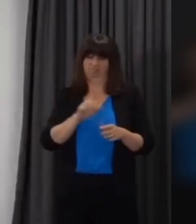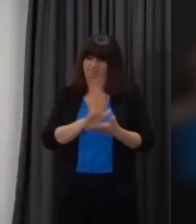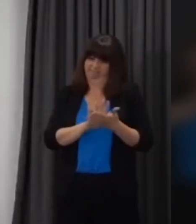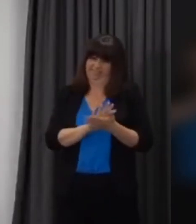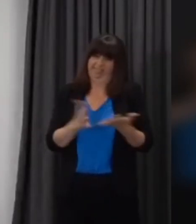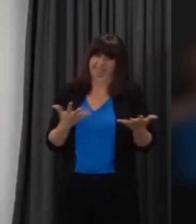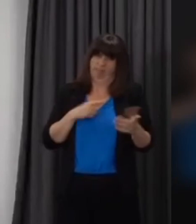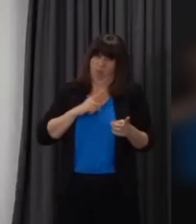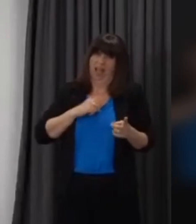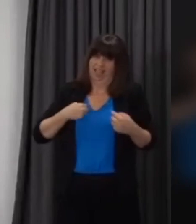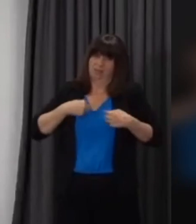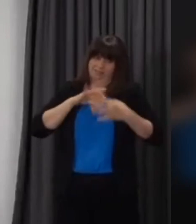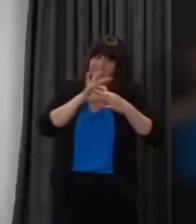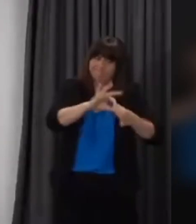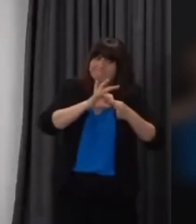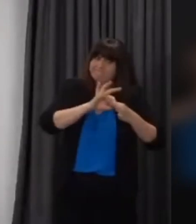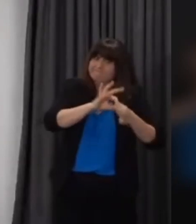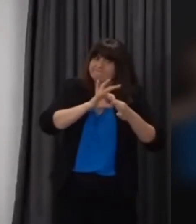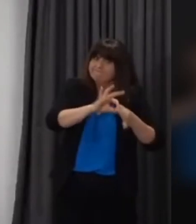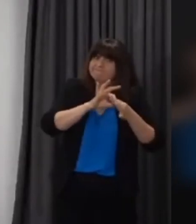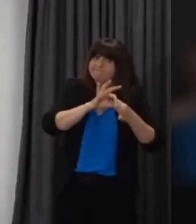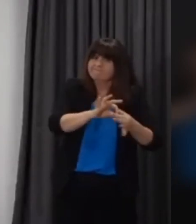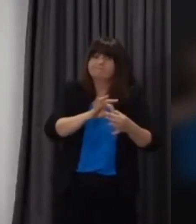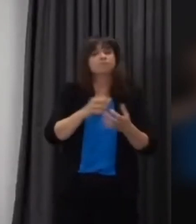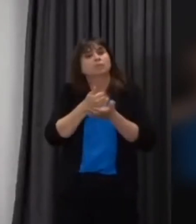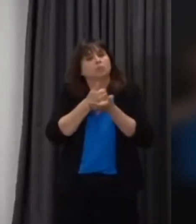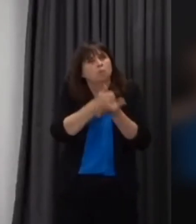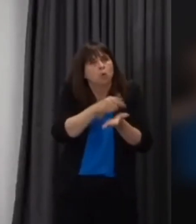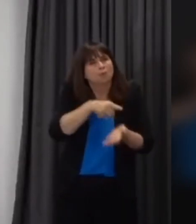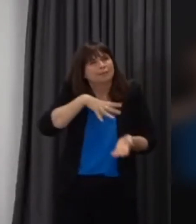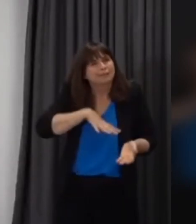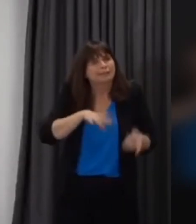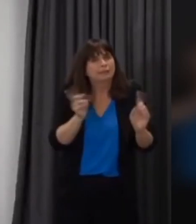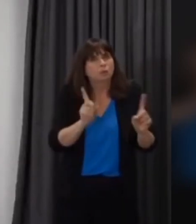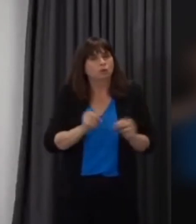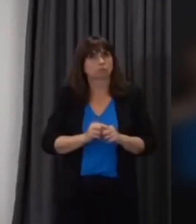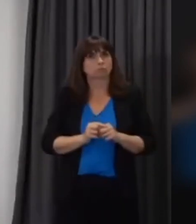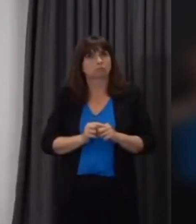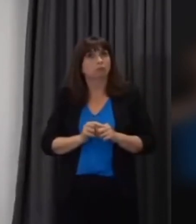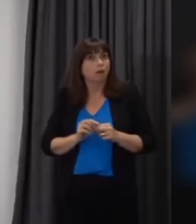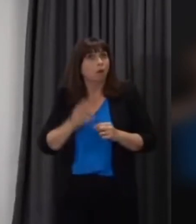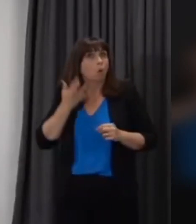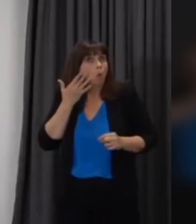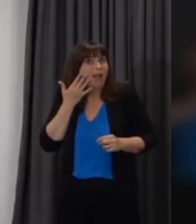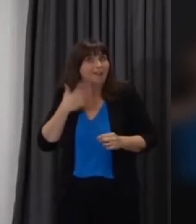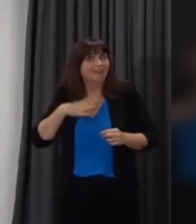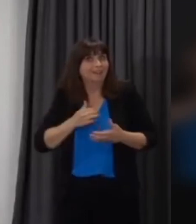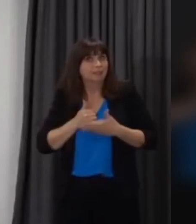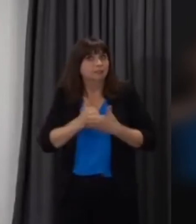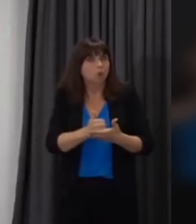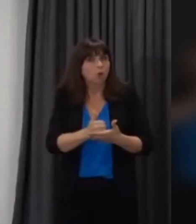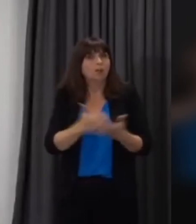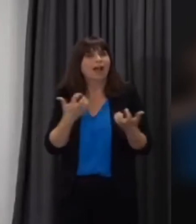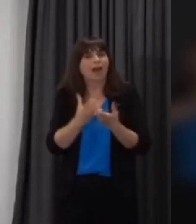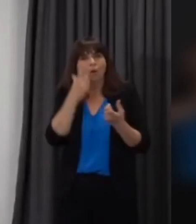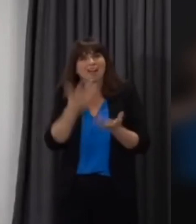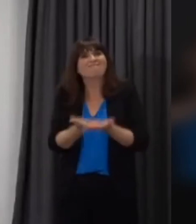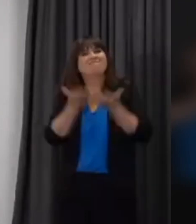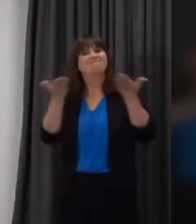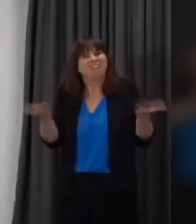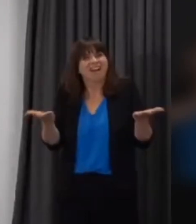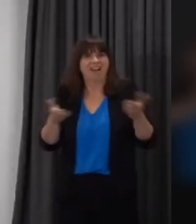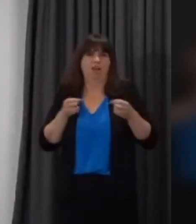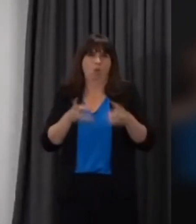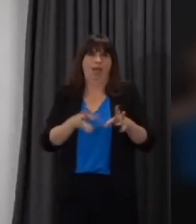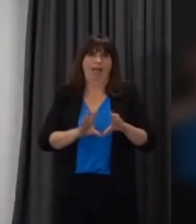really really closely with them to identify what support is needed when it's needed and how that can be delivered equitably to protect